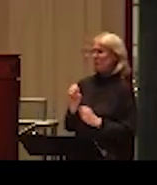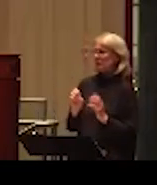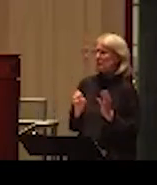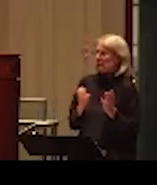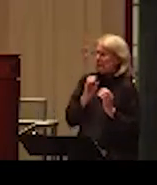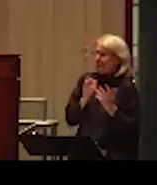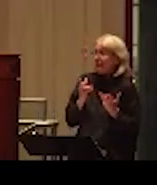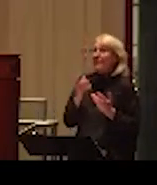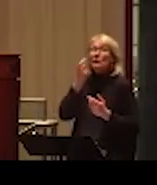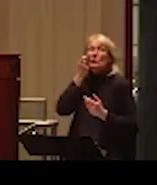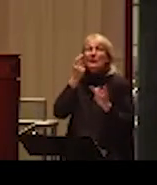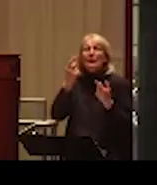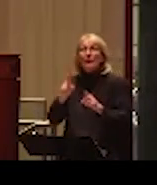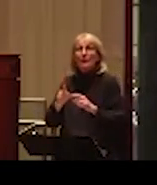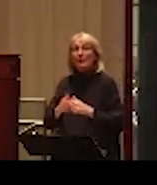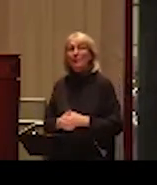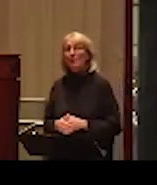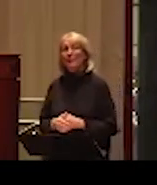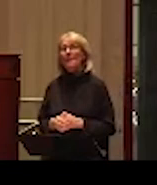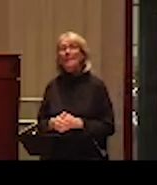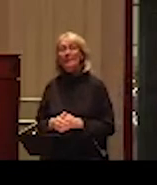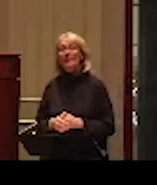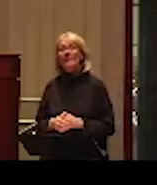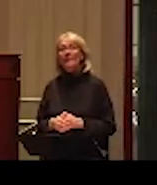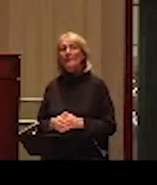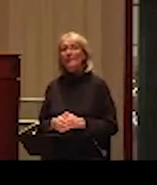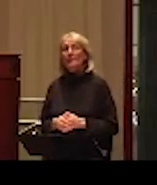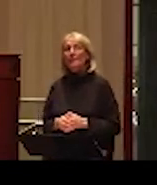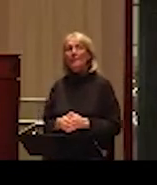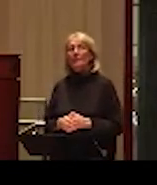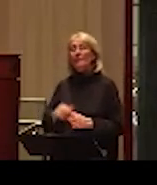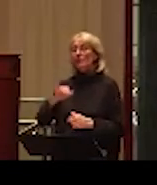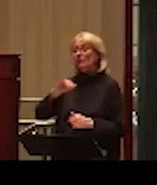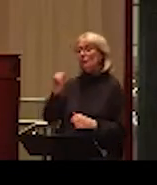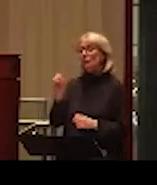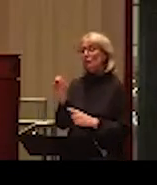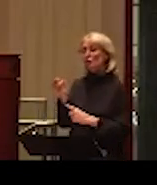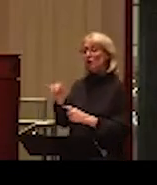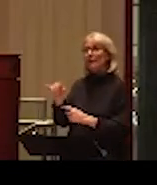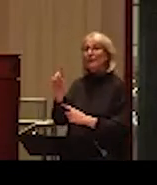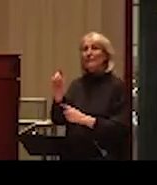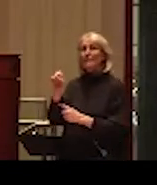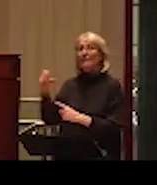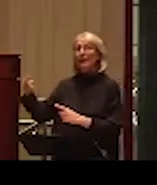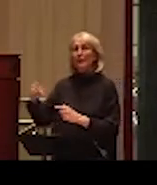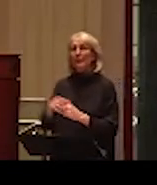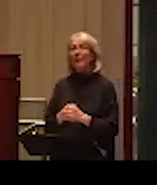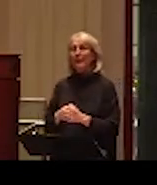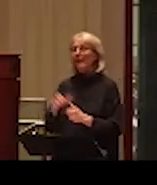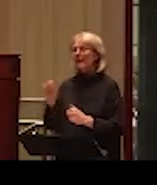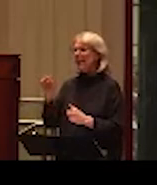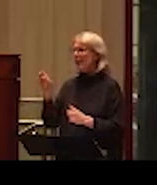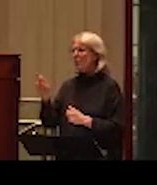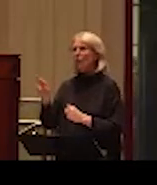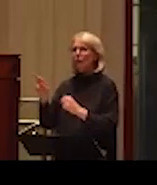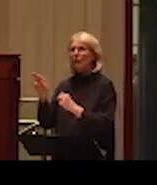case, a high-profile case of Johnny Depp versus Amber Heard demonstrated some of these difficulties for